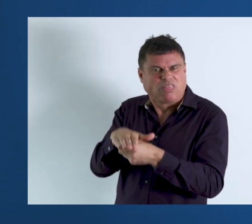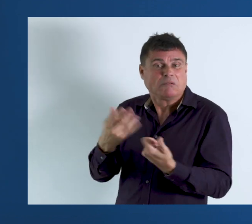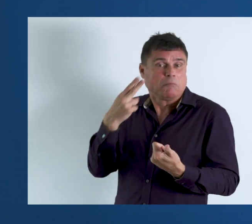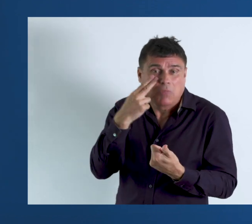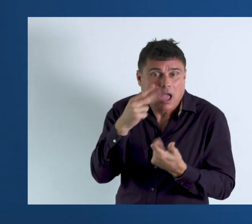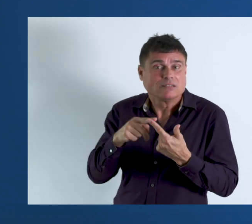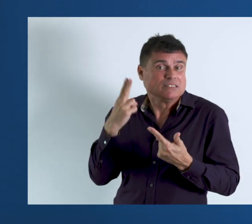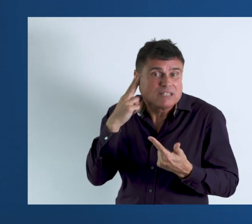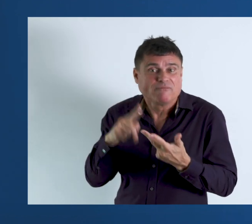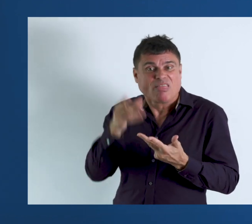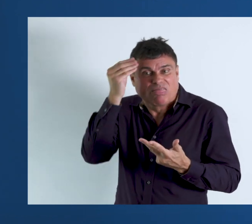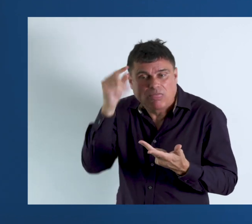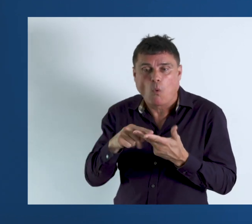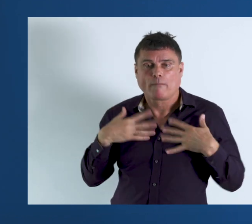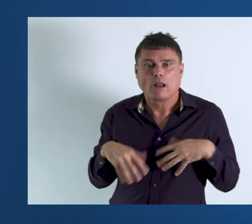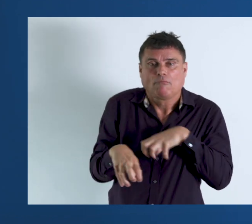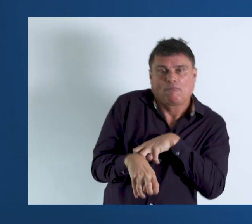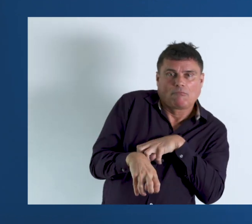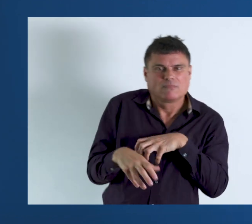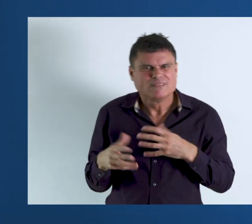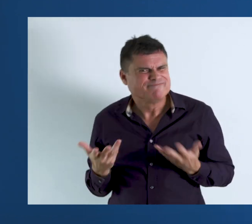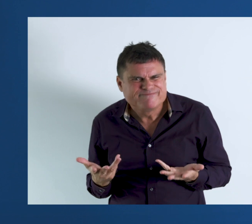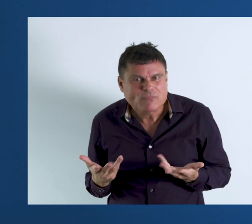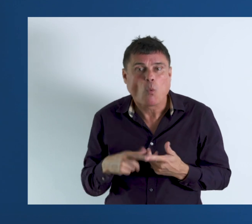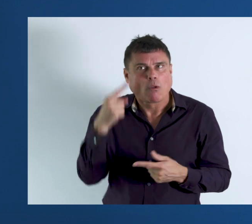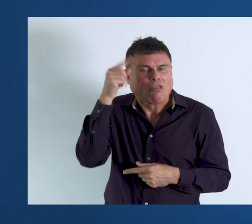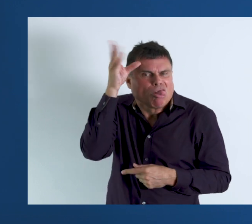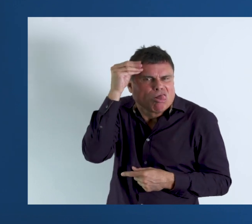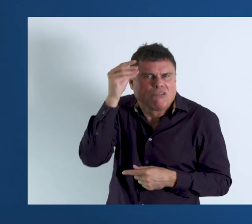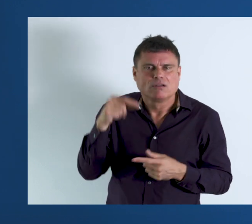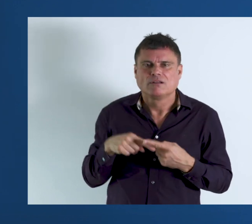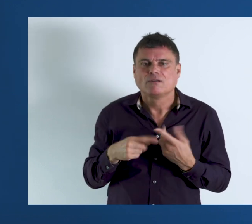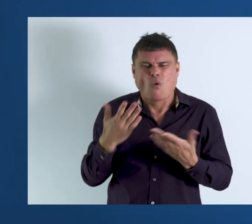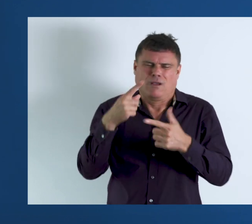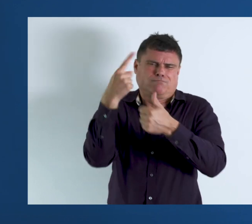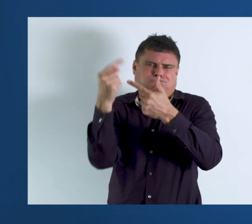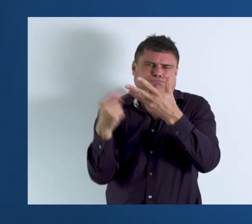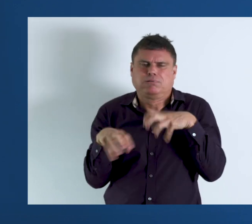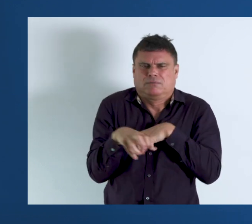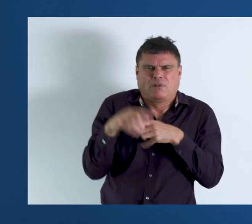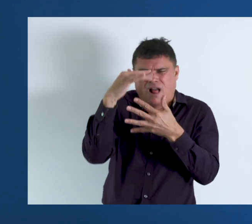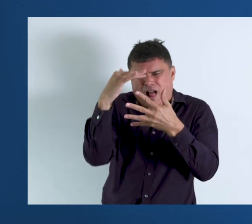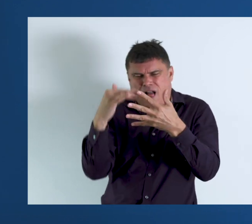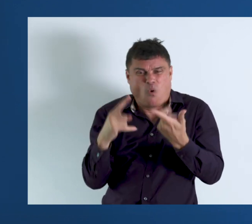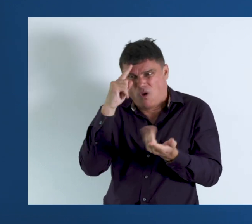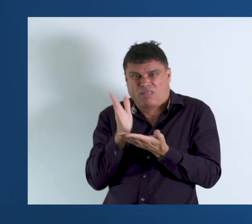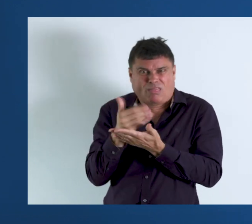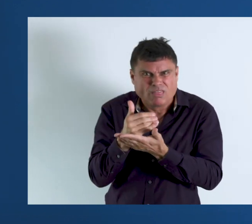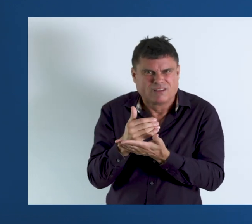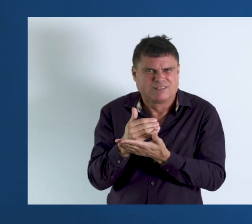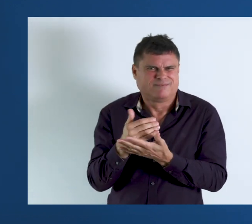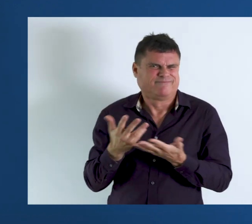deaf or dumb, physically handicapped, mentally retarded, multiple disabled,